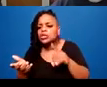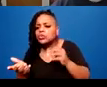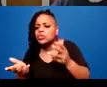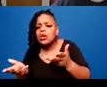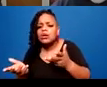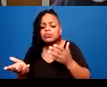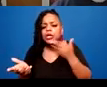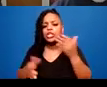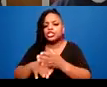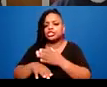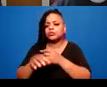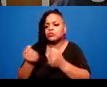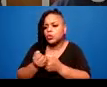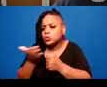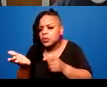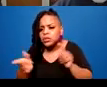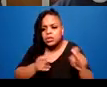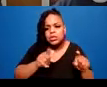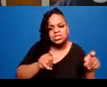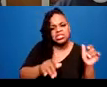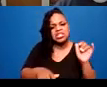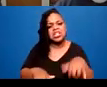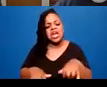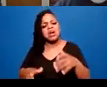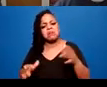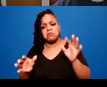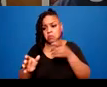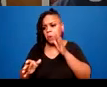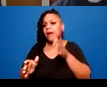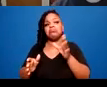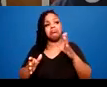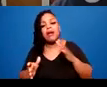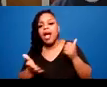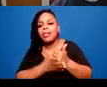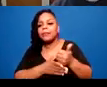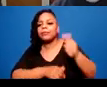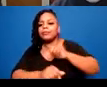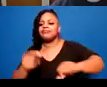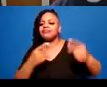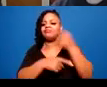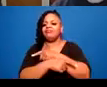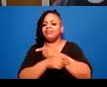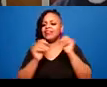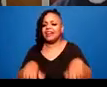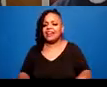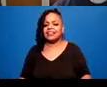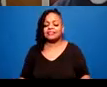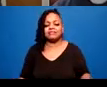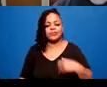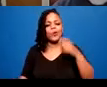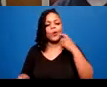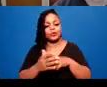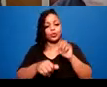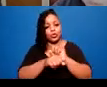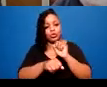I've noticed that you. you're working a lot lately. That's our problem and, and something we've created. So tell